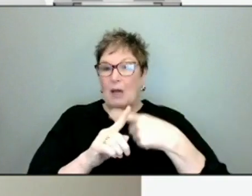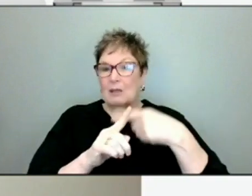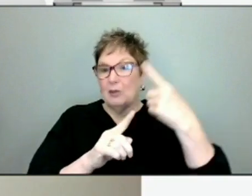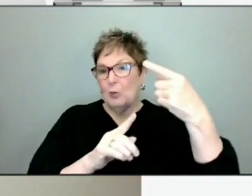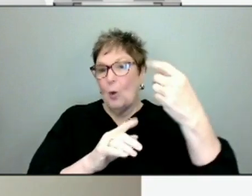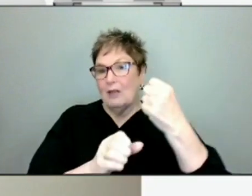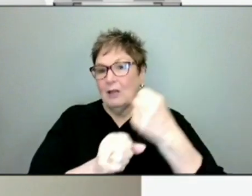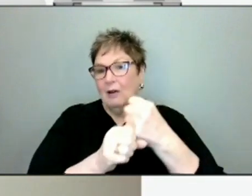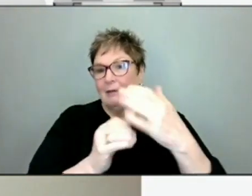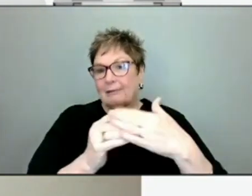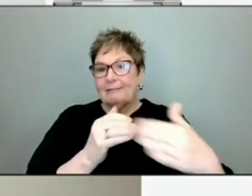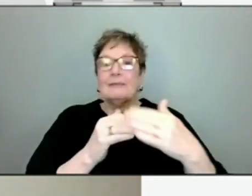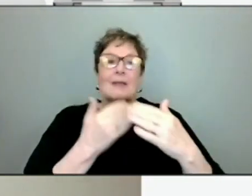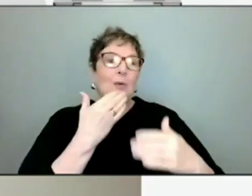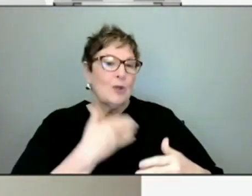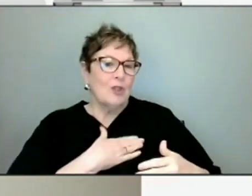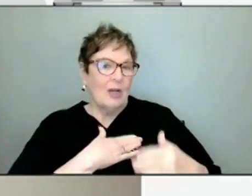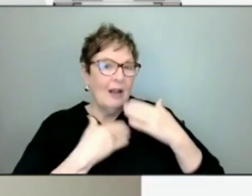I appreciate it. Thank you.